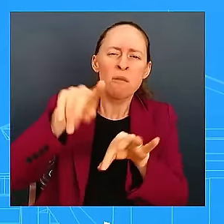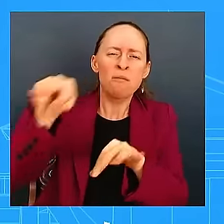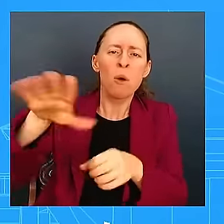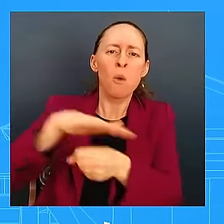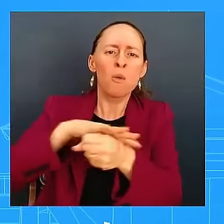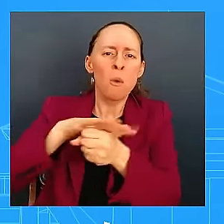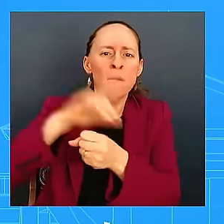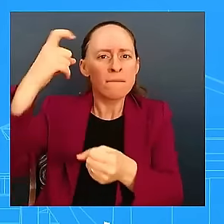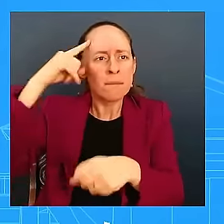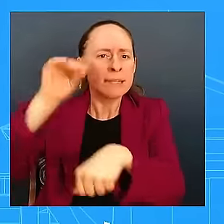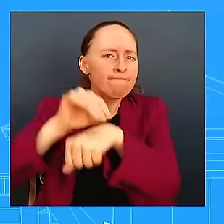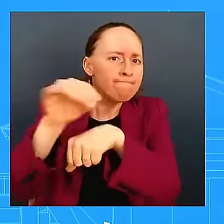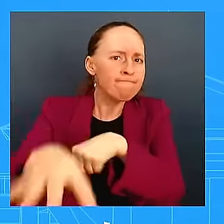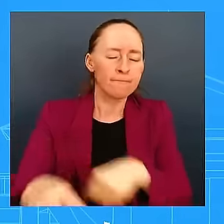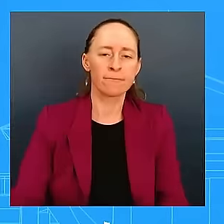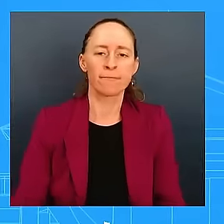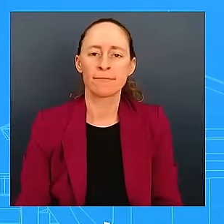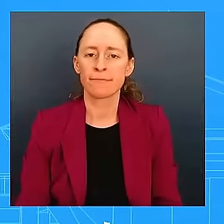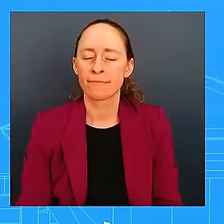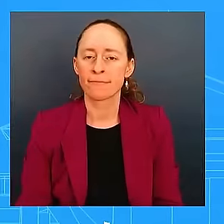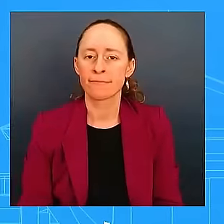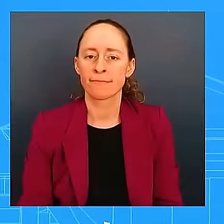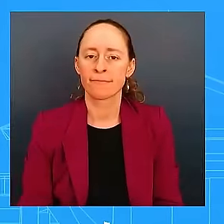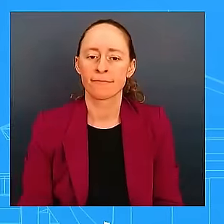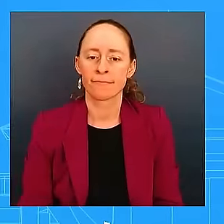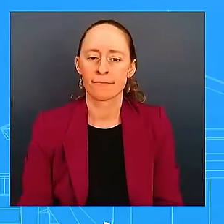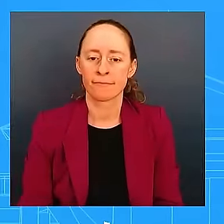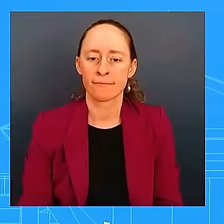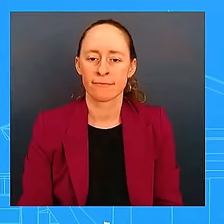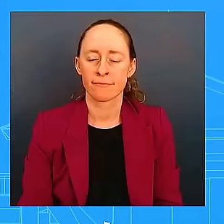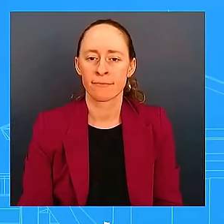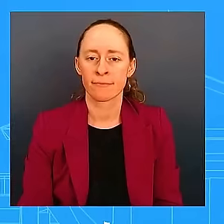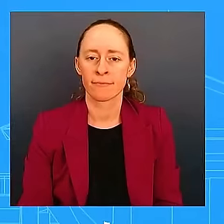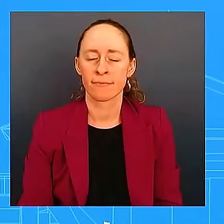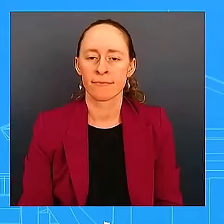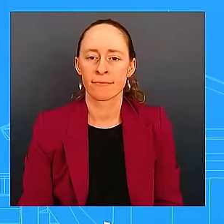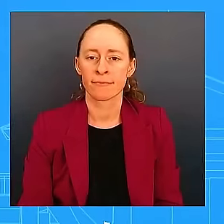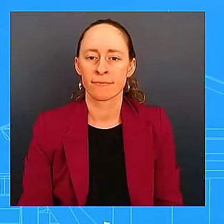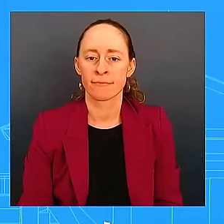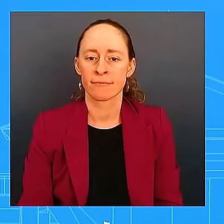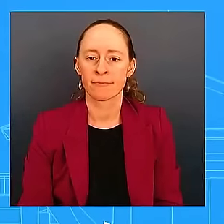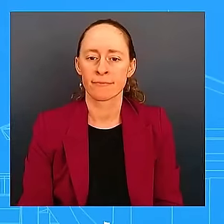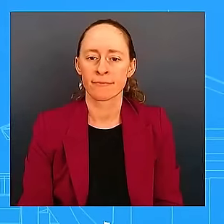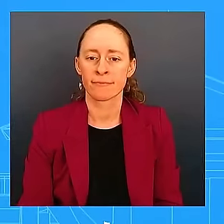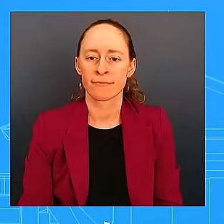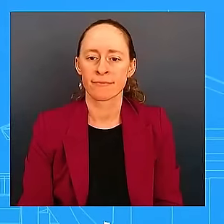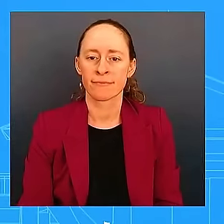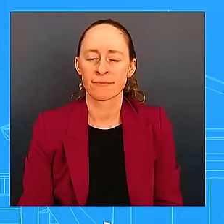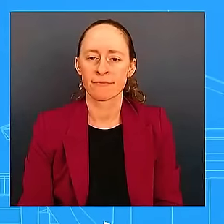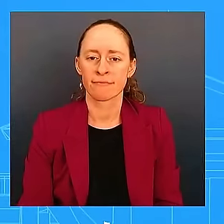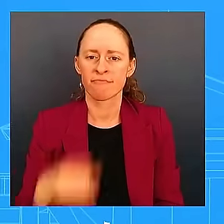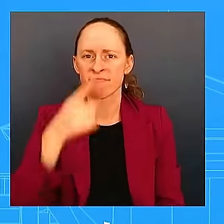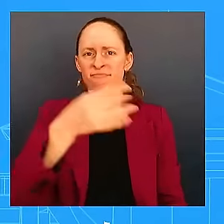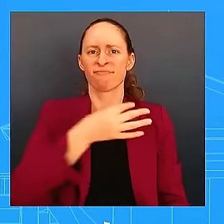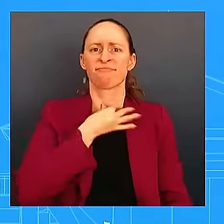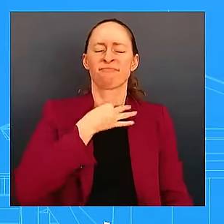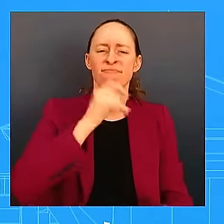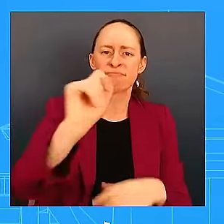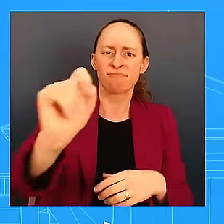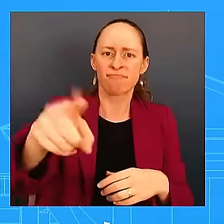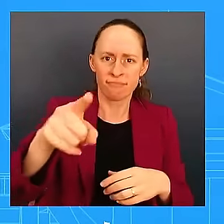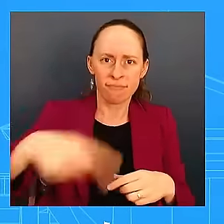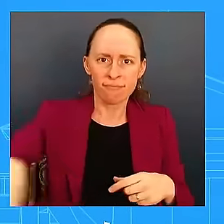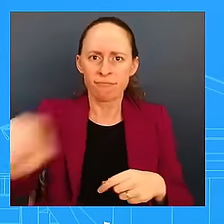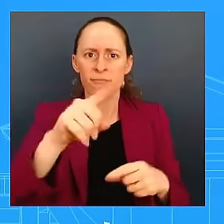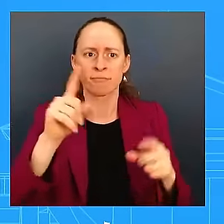Thank you. You keep talking about the need to follow evacuation orders if local officials give them. We know from past